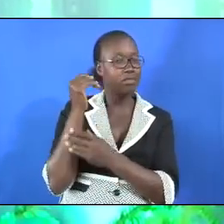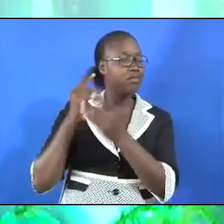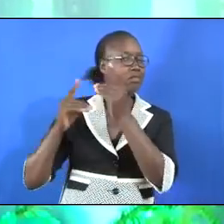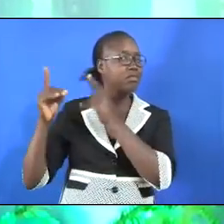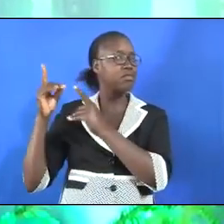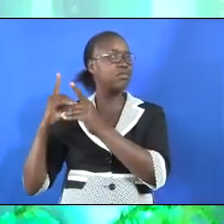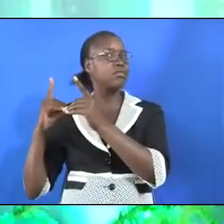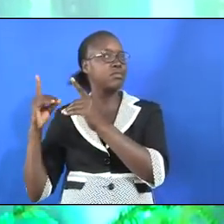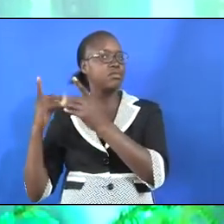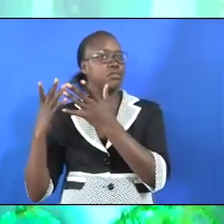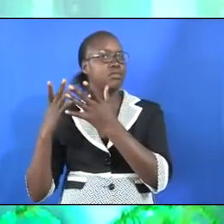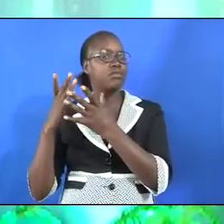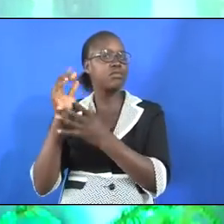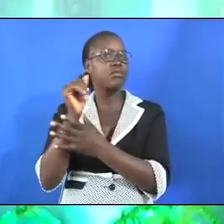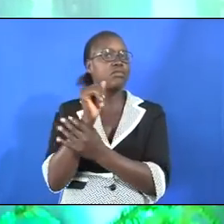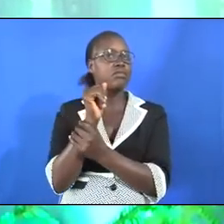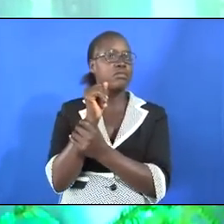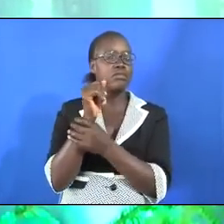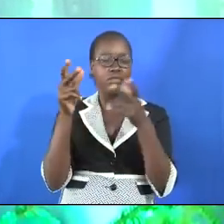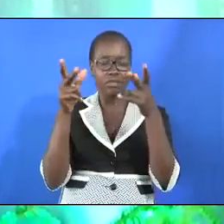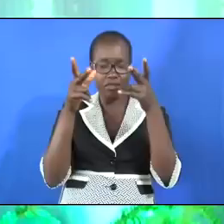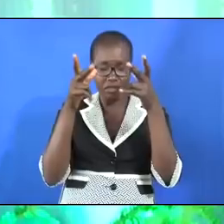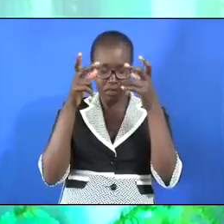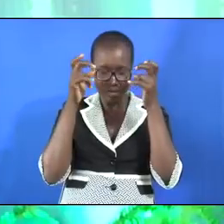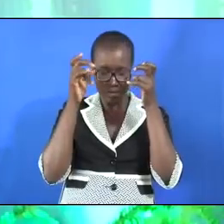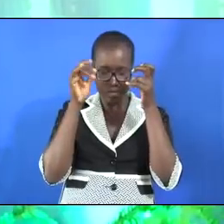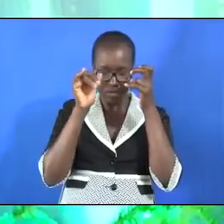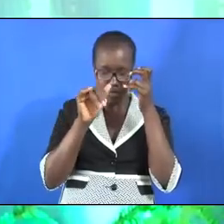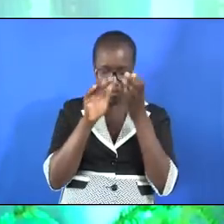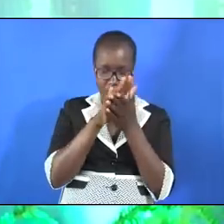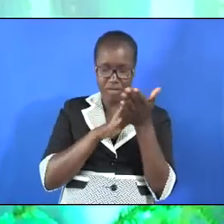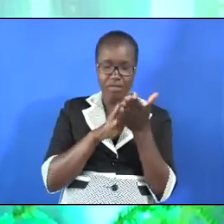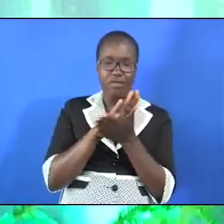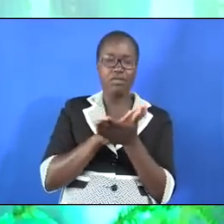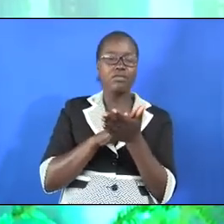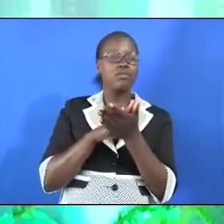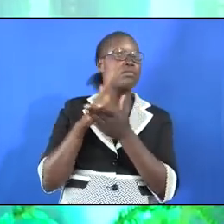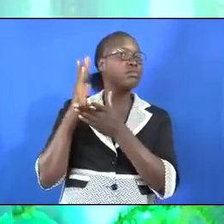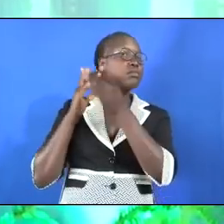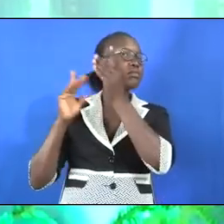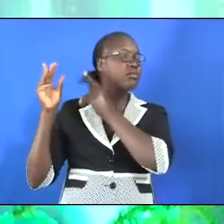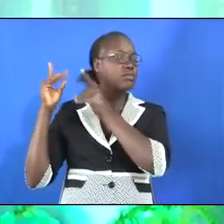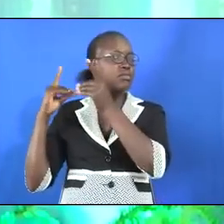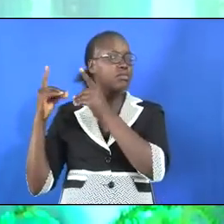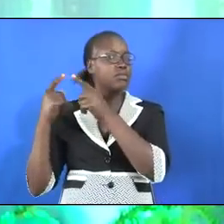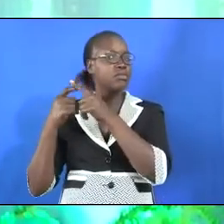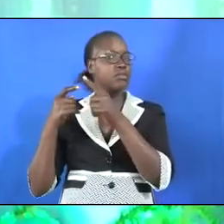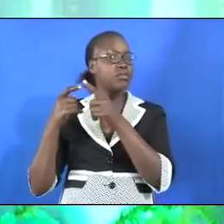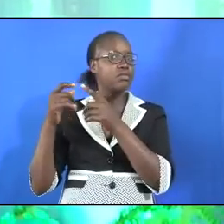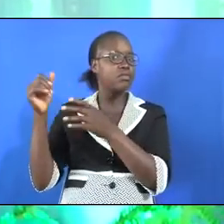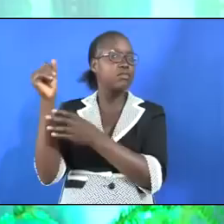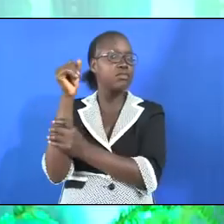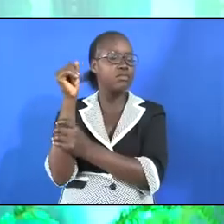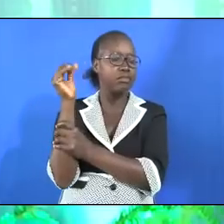of Abraham and whose perception was that on the basis of their descent from Abraham